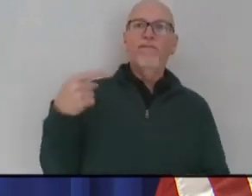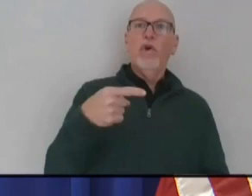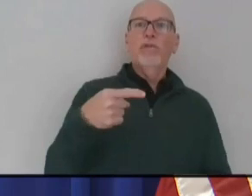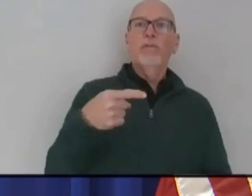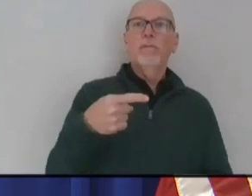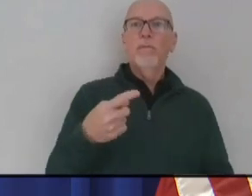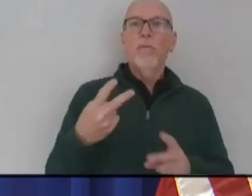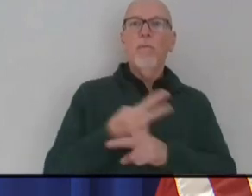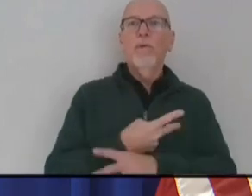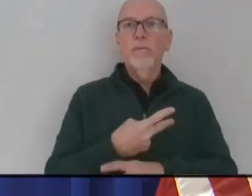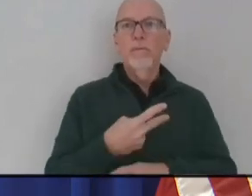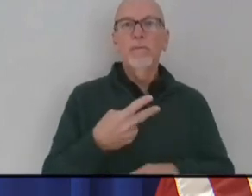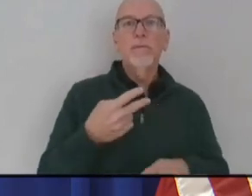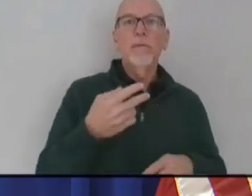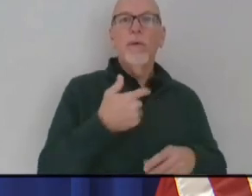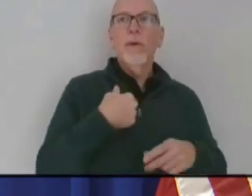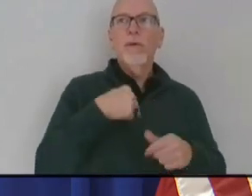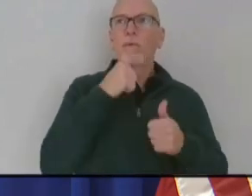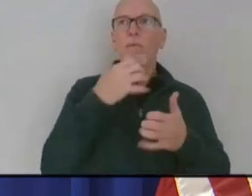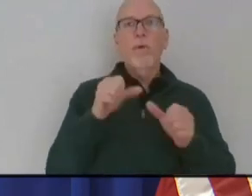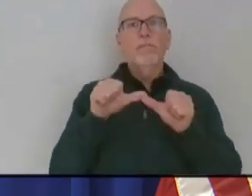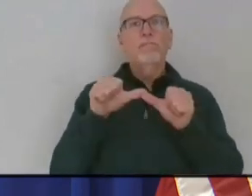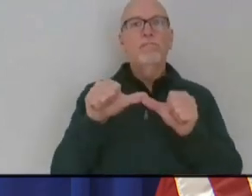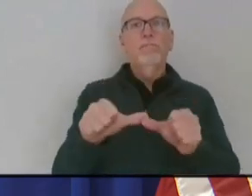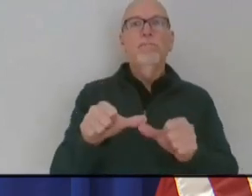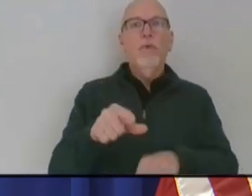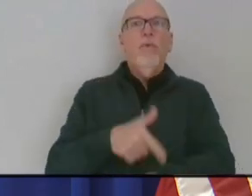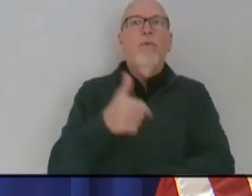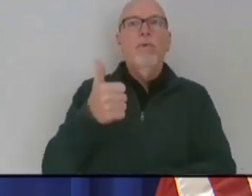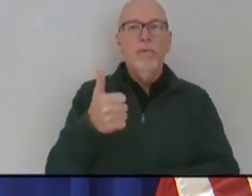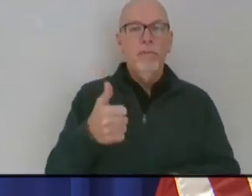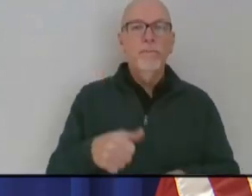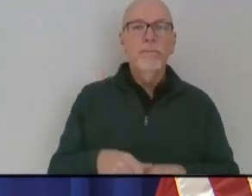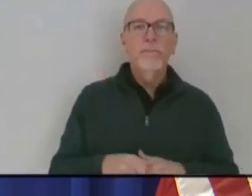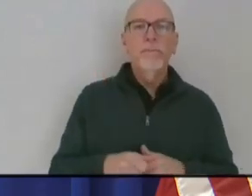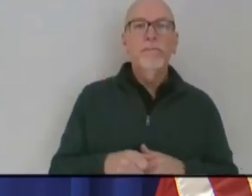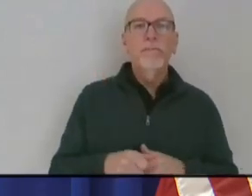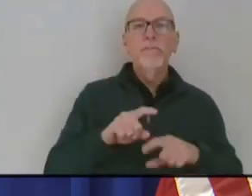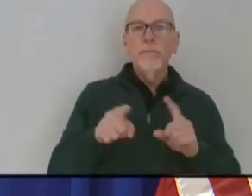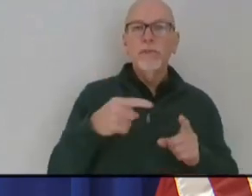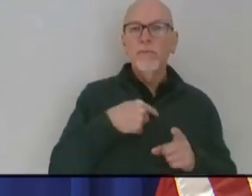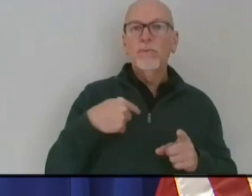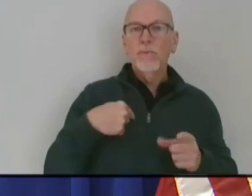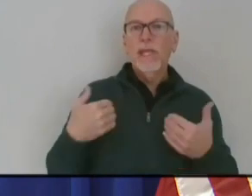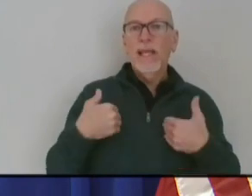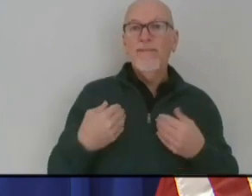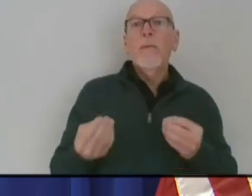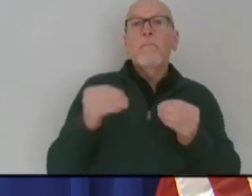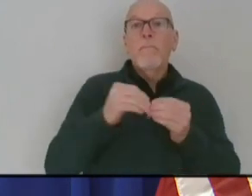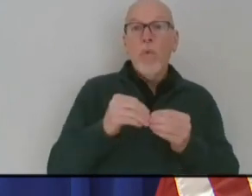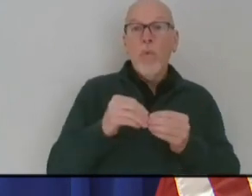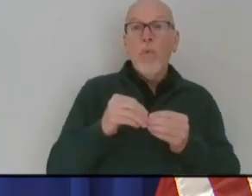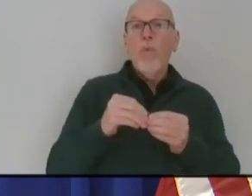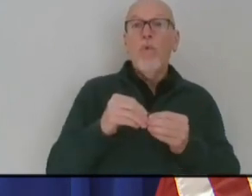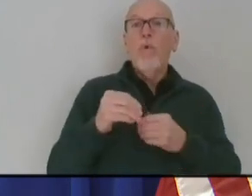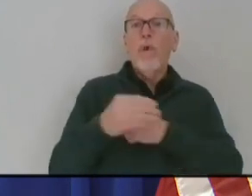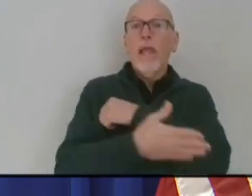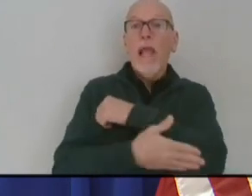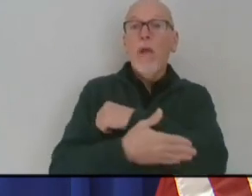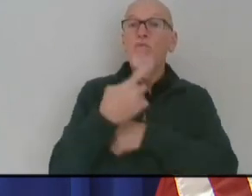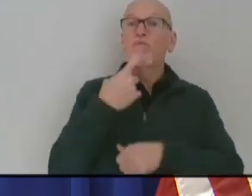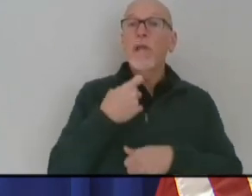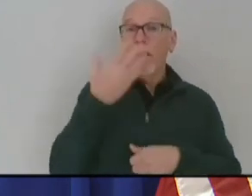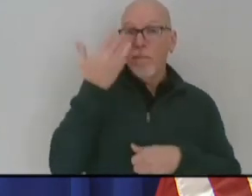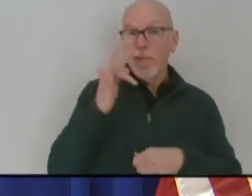longer than we are. But we have more counties in red for positivity